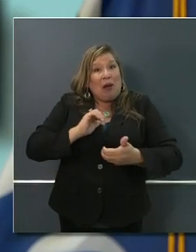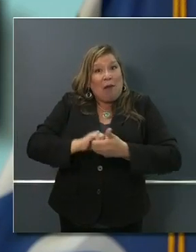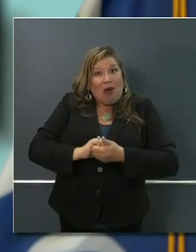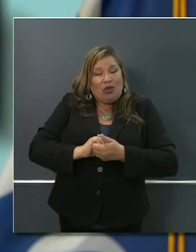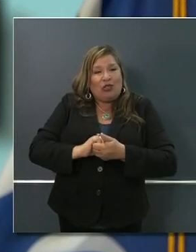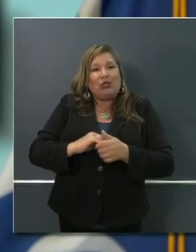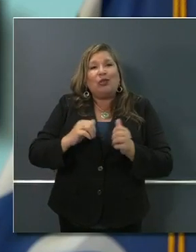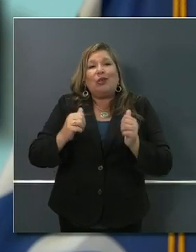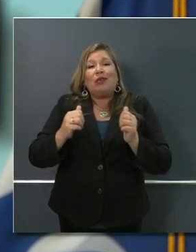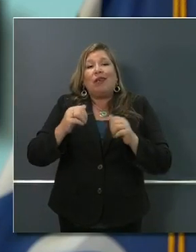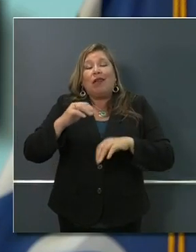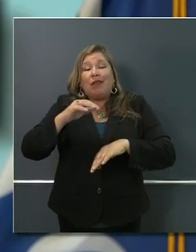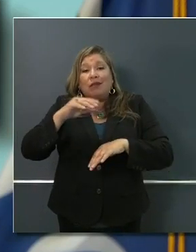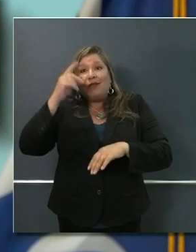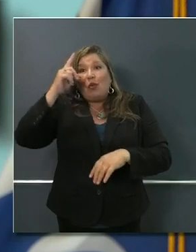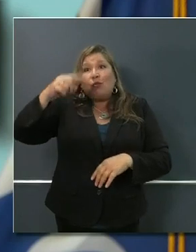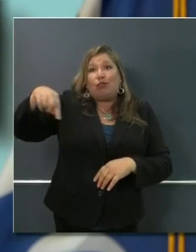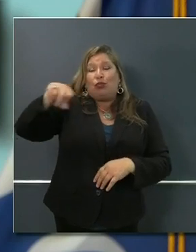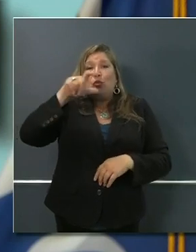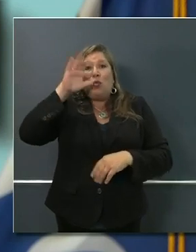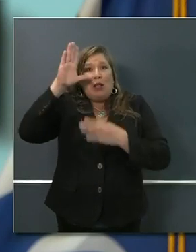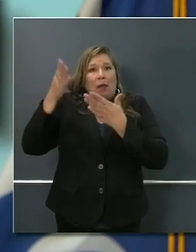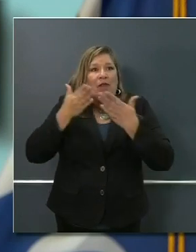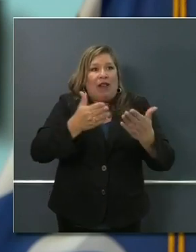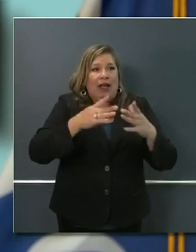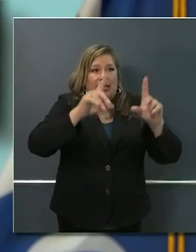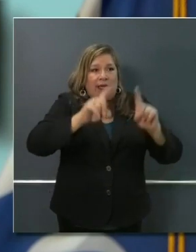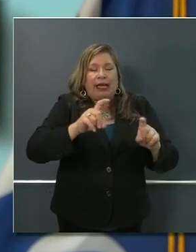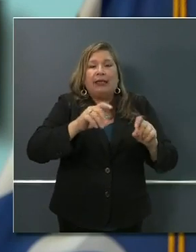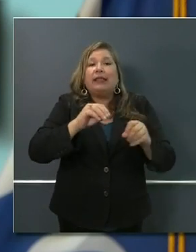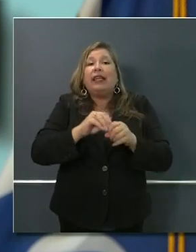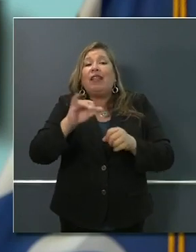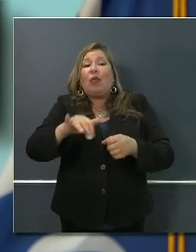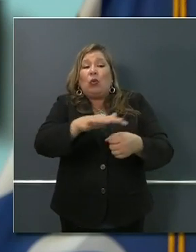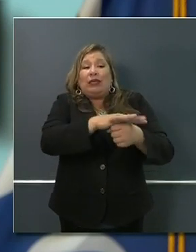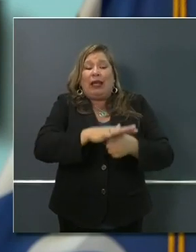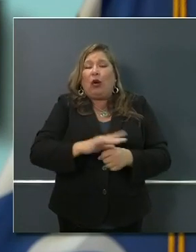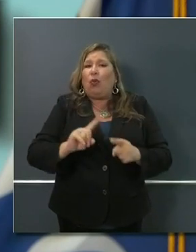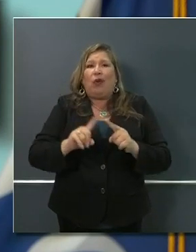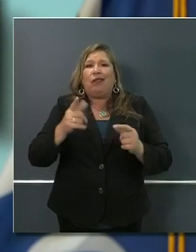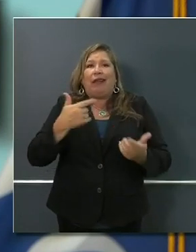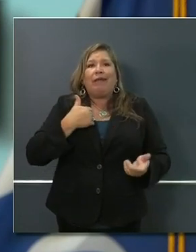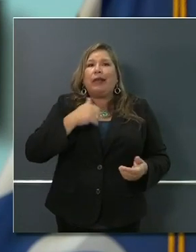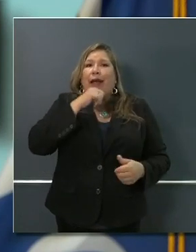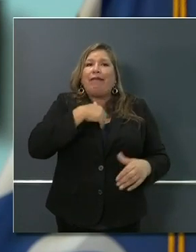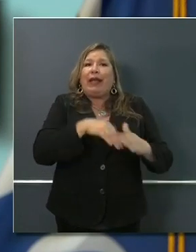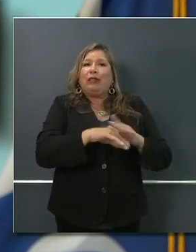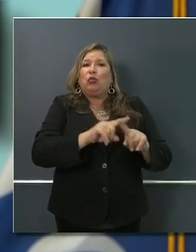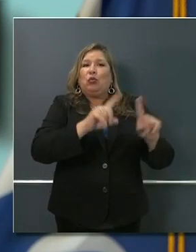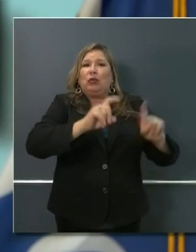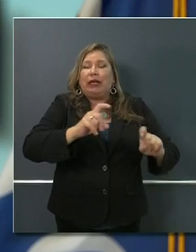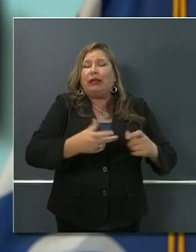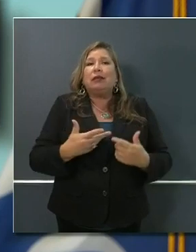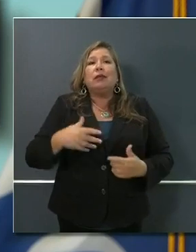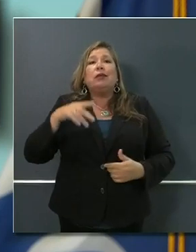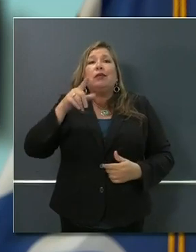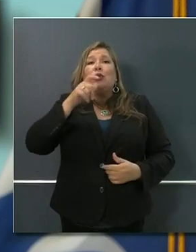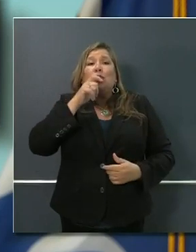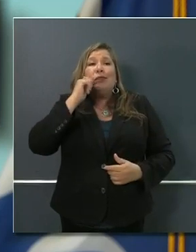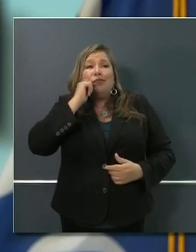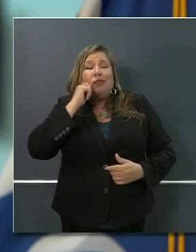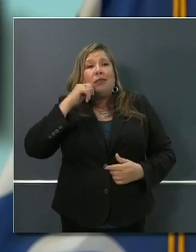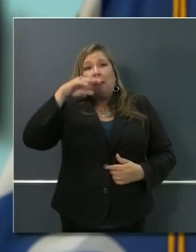disproportionately on rural California and underserved parts of our state, particularly black and brown communities in this state.